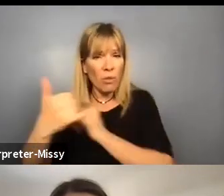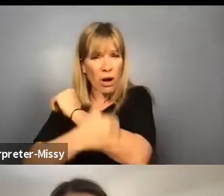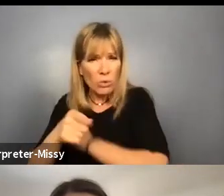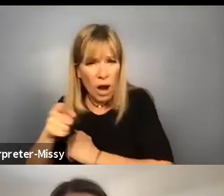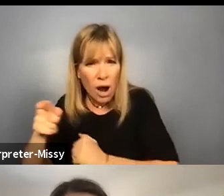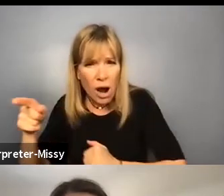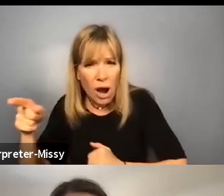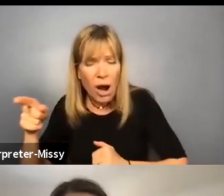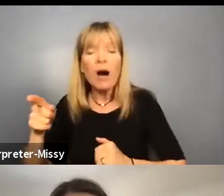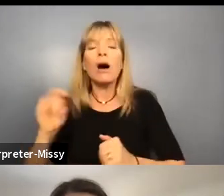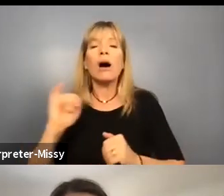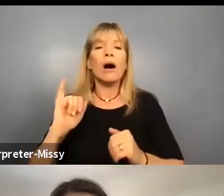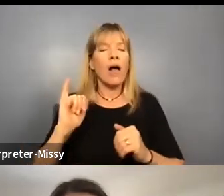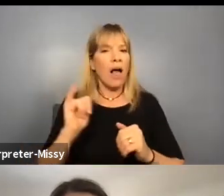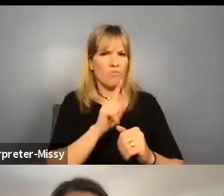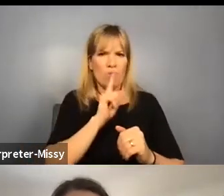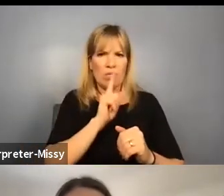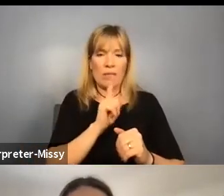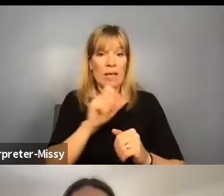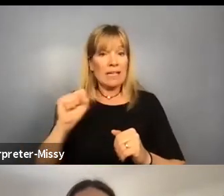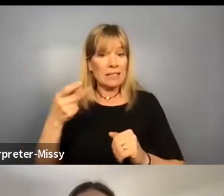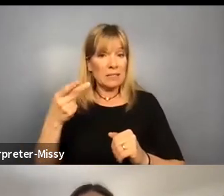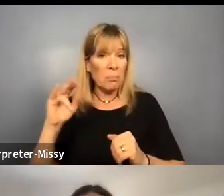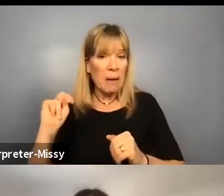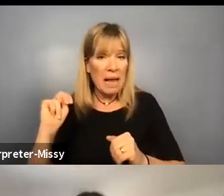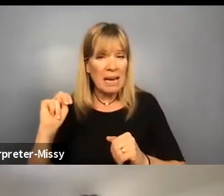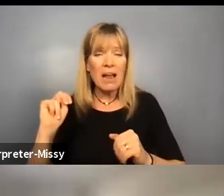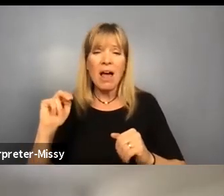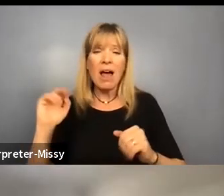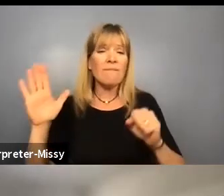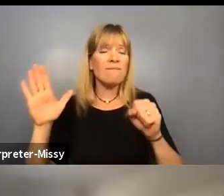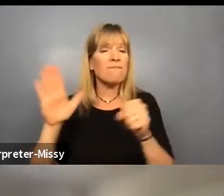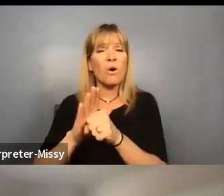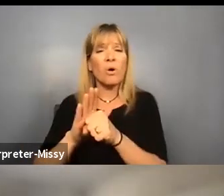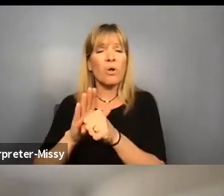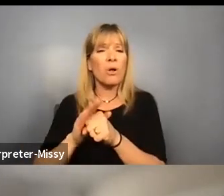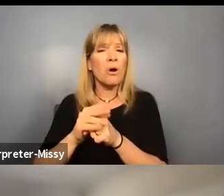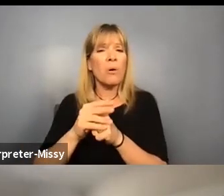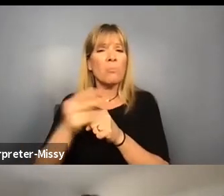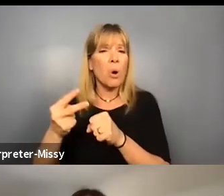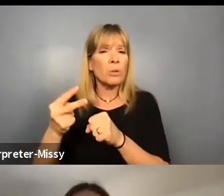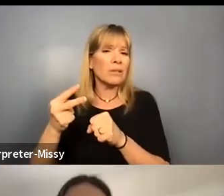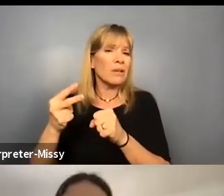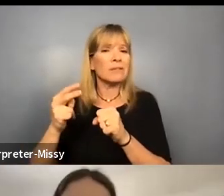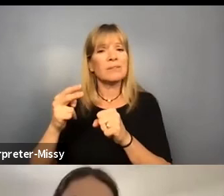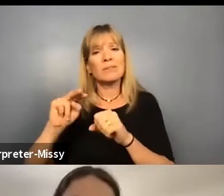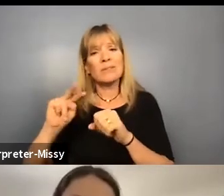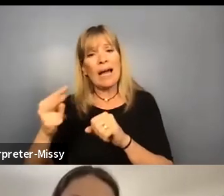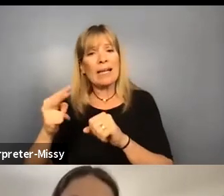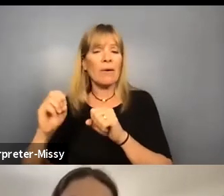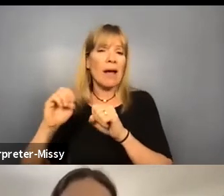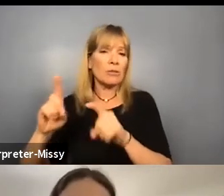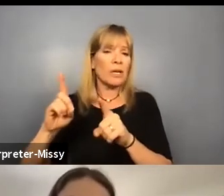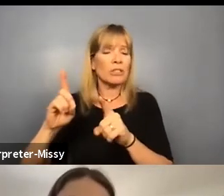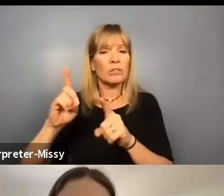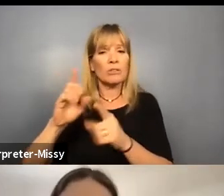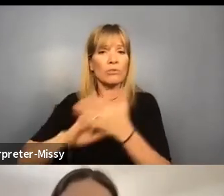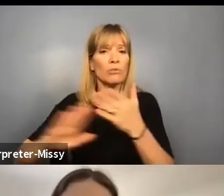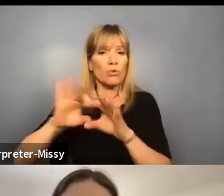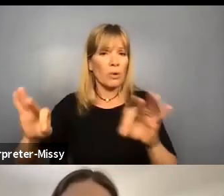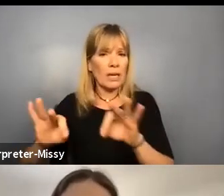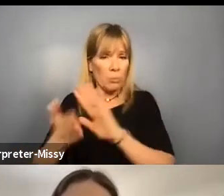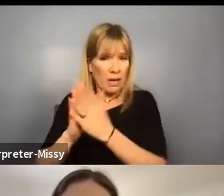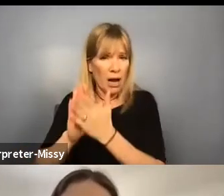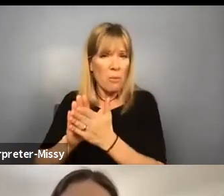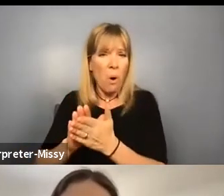are doing. And the fact that Spain had an entire post- secondary education degree set up to become a home care worker